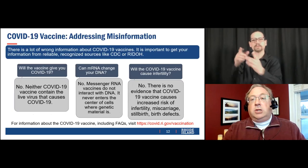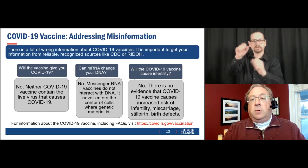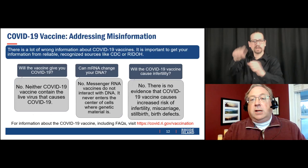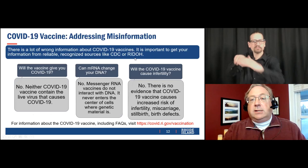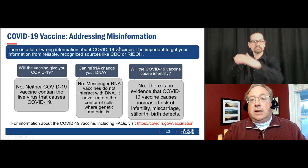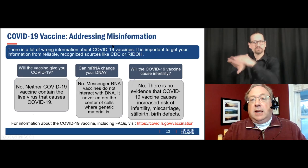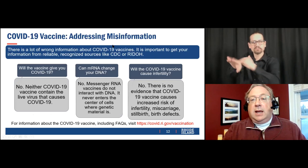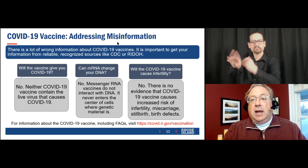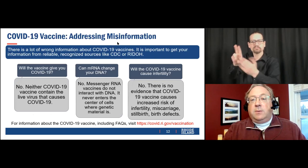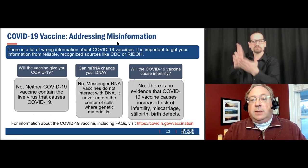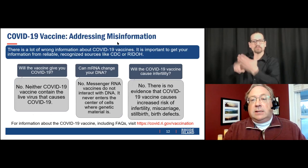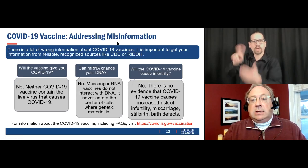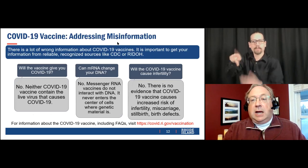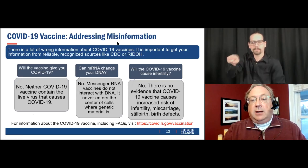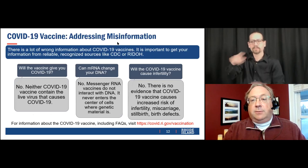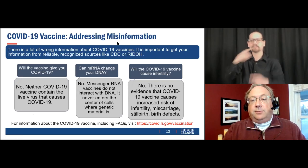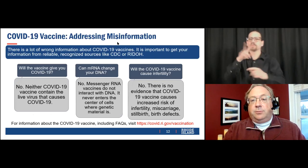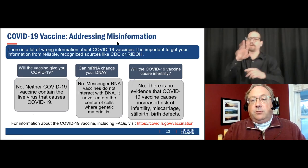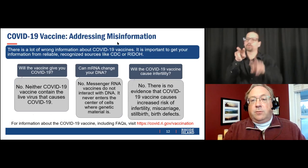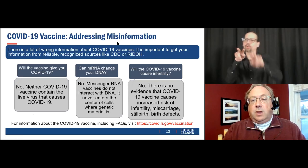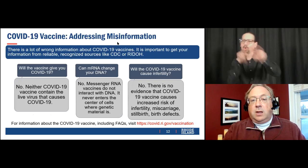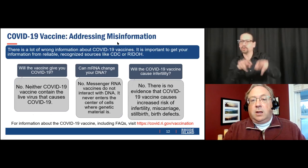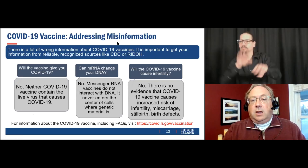I do want to just end with this slide.